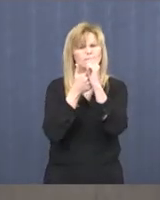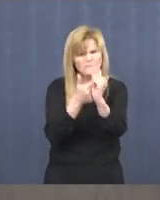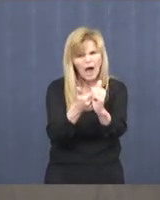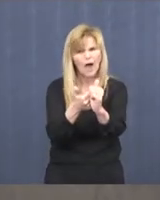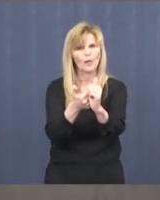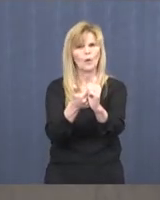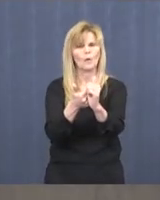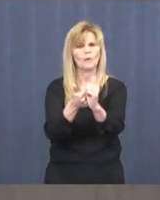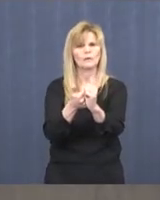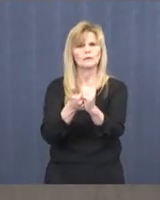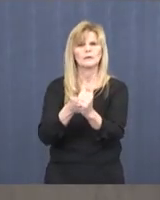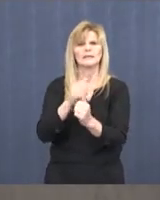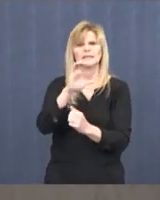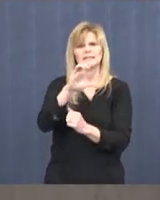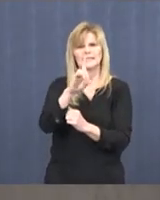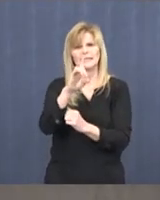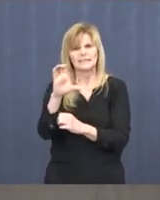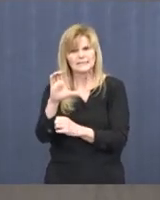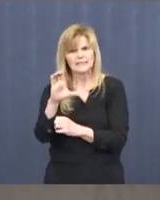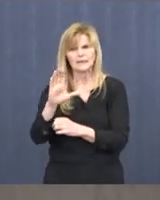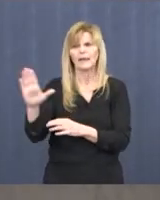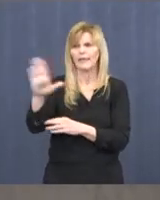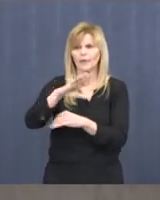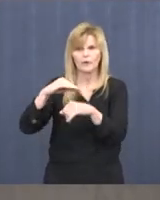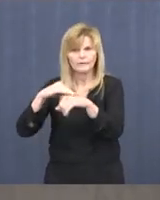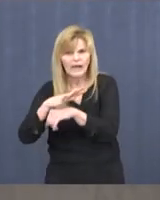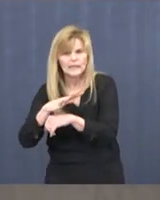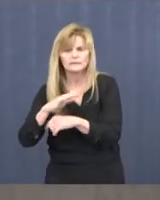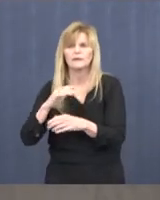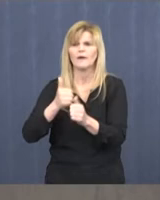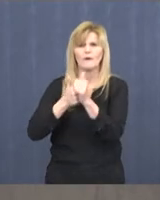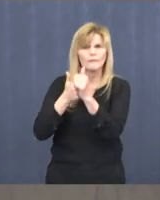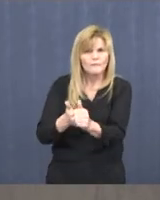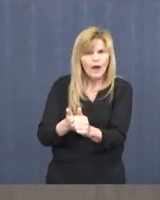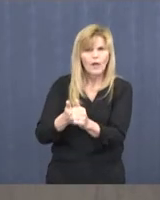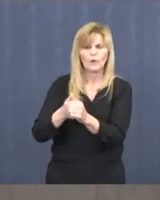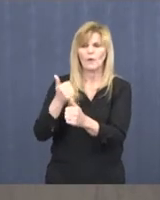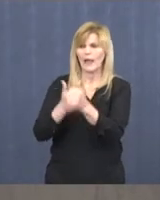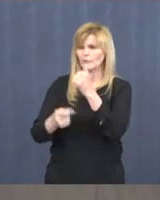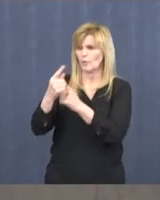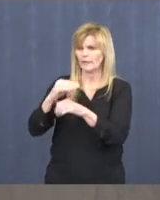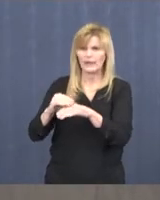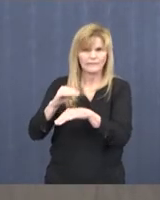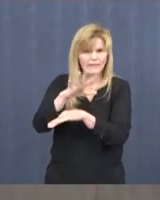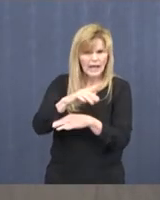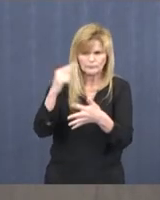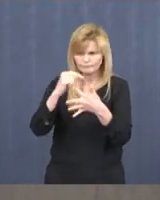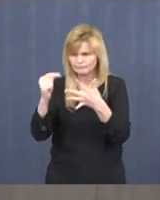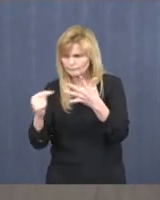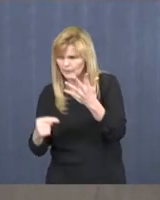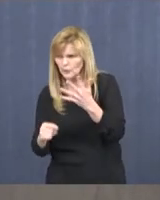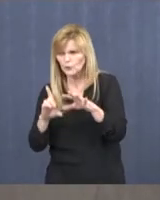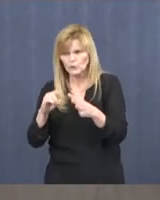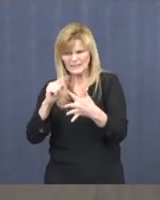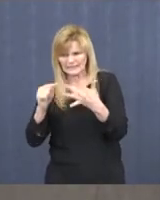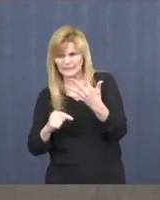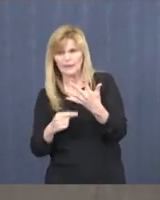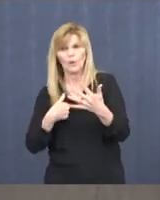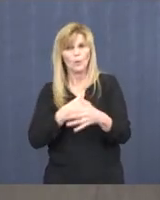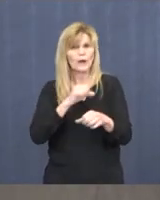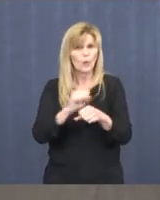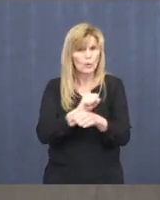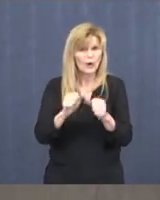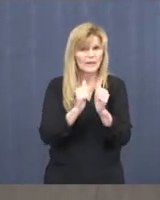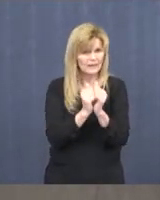of the CDC and all of the local professionals that we have in this great community that are working so hard together, and my fellow